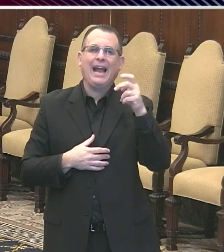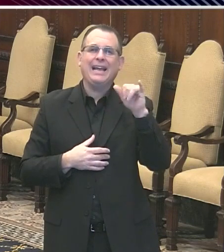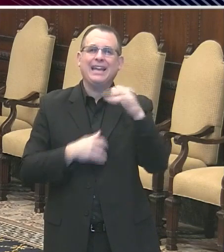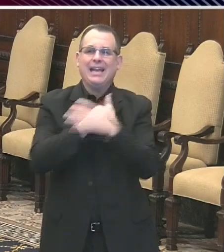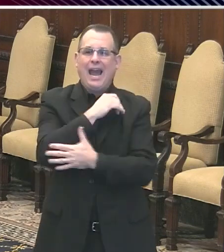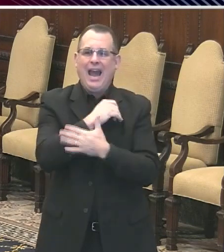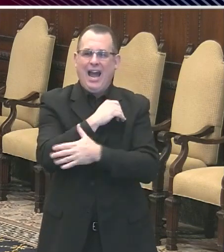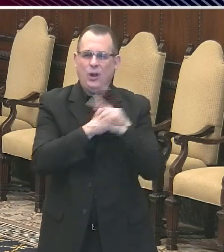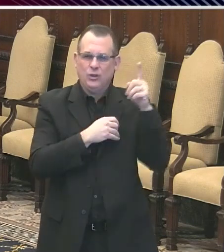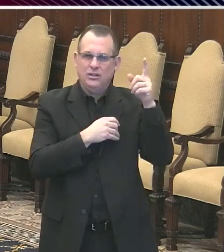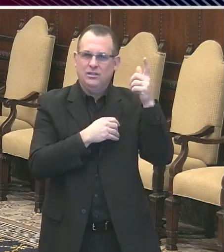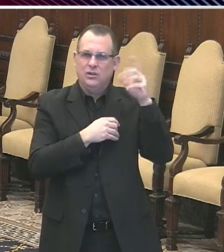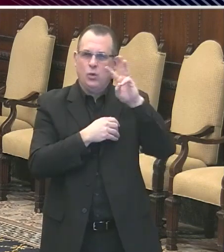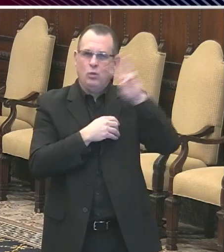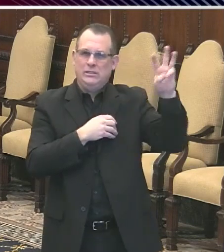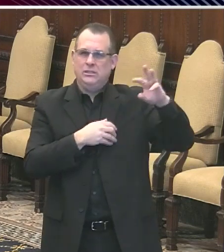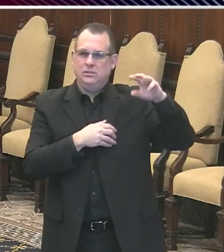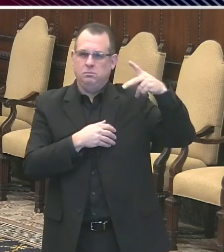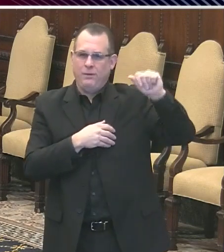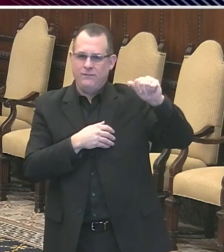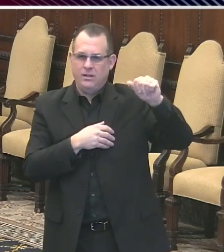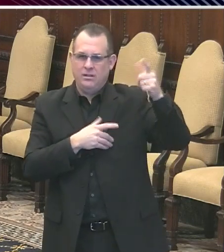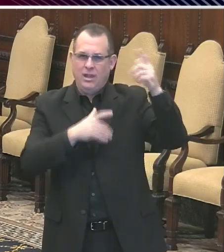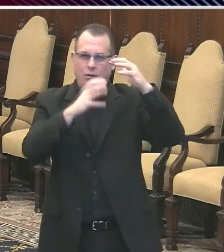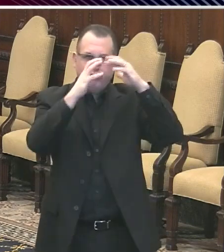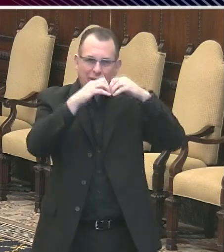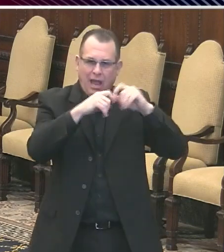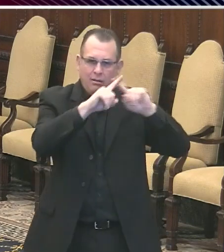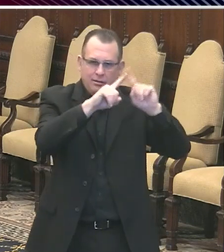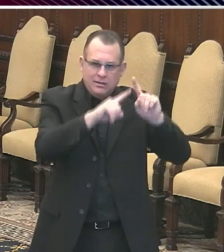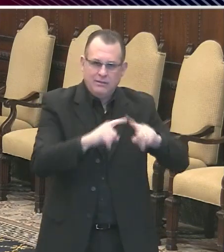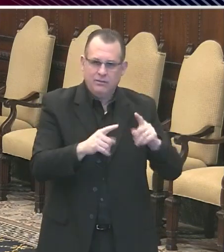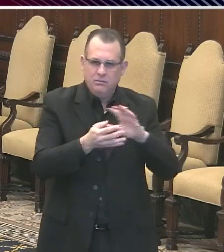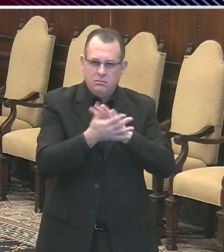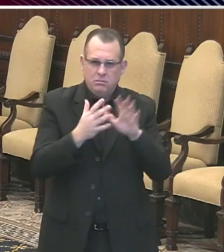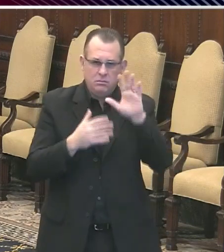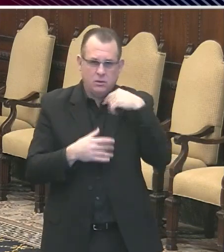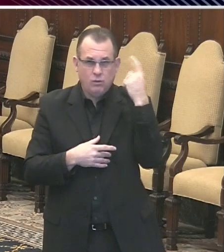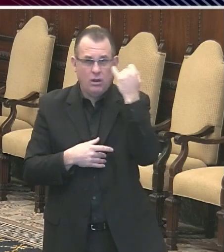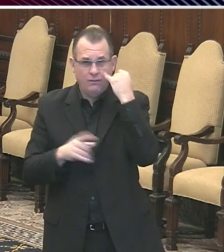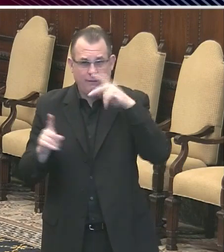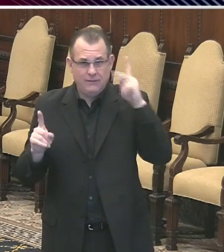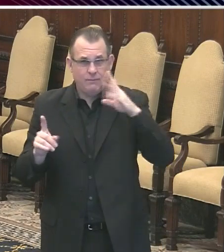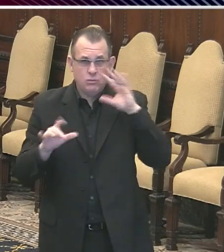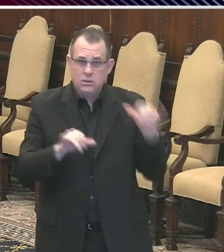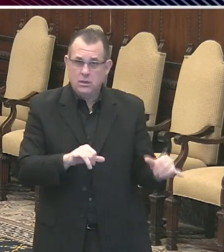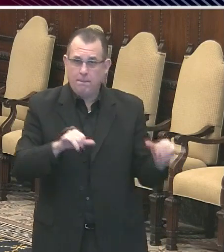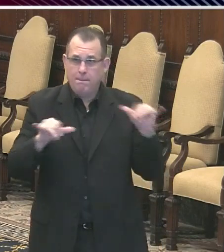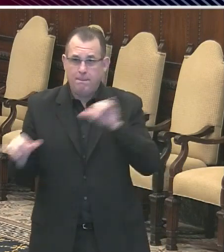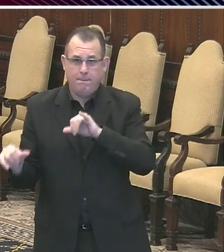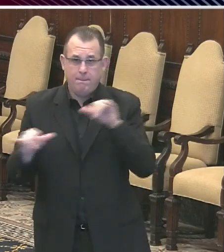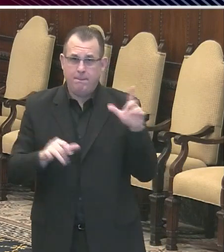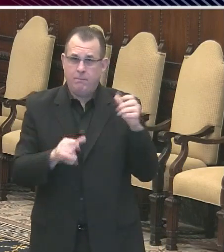age and so on and so forth. Is Philadelphia considering expanding their public information put out?